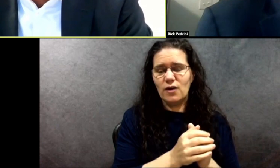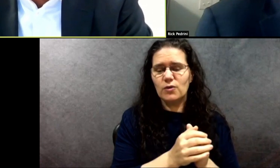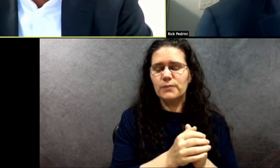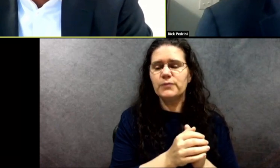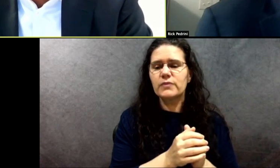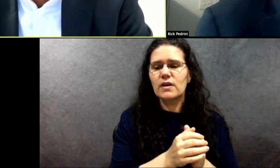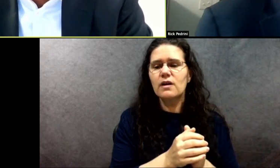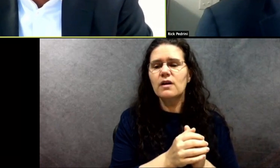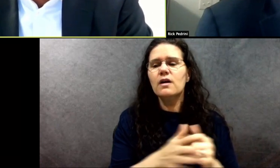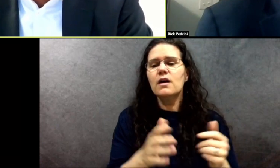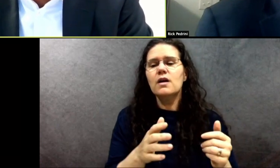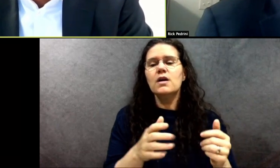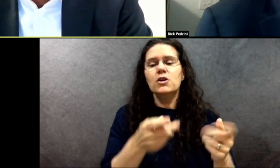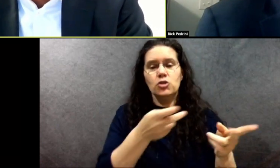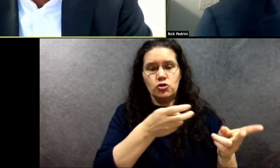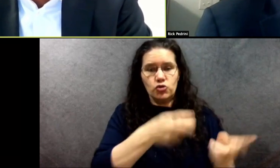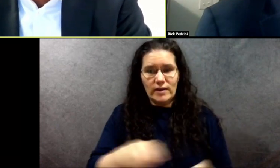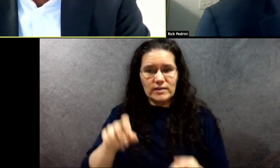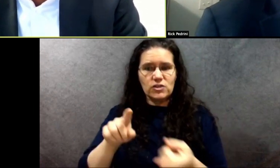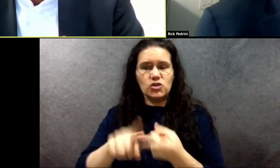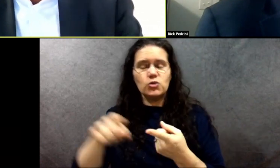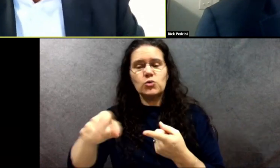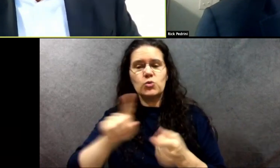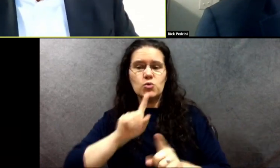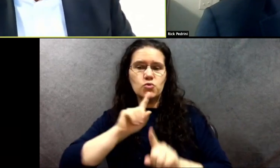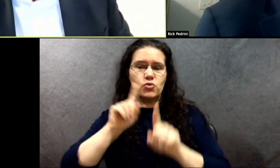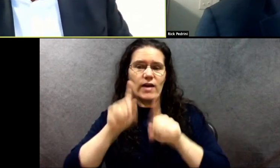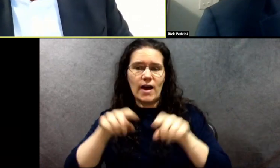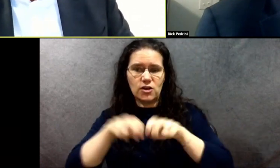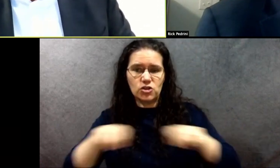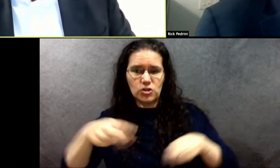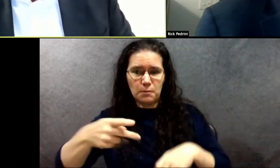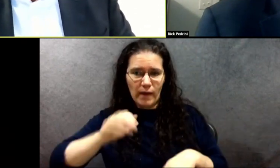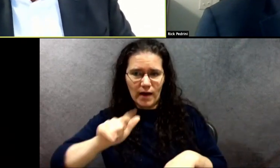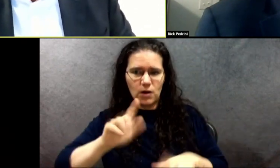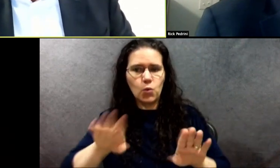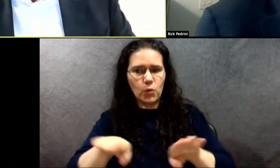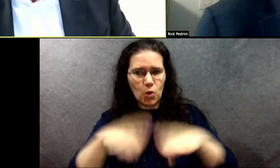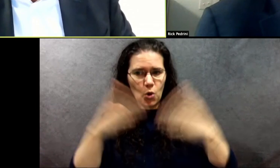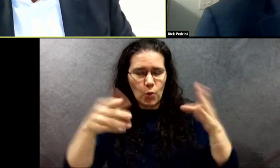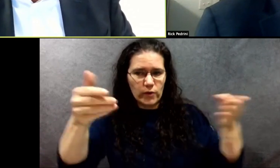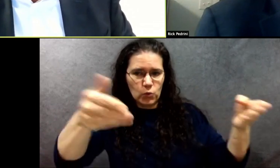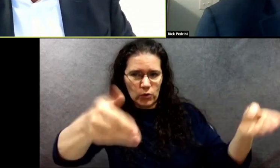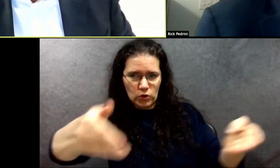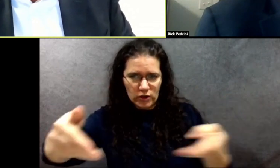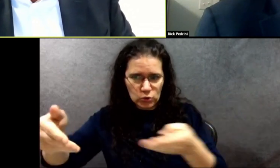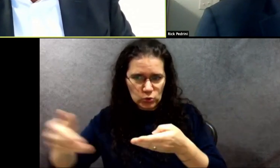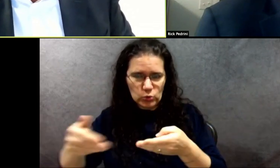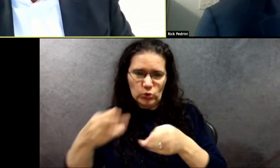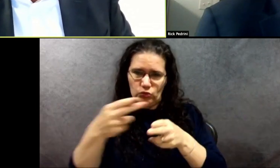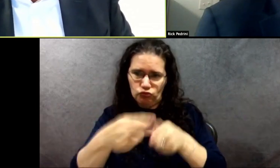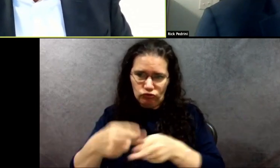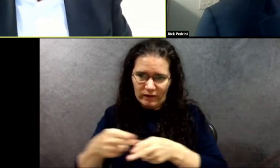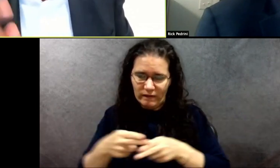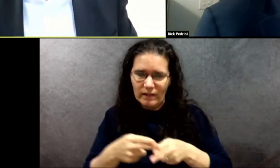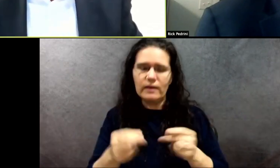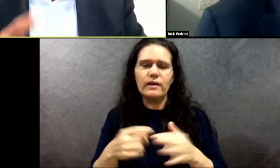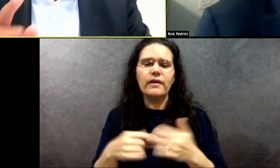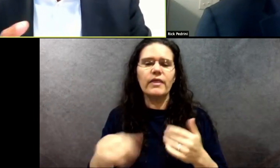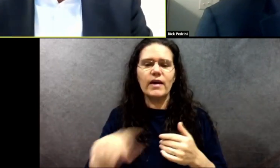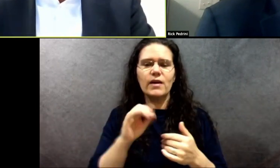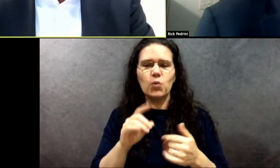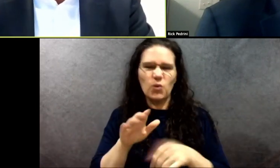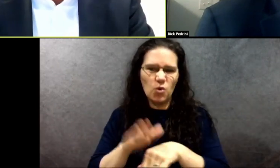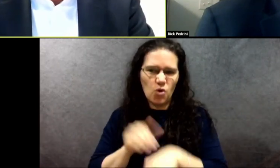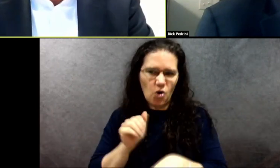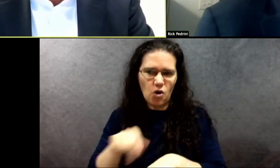reaction panel, we'll open up and introduce everybody quickly. We're calling on people when we go into the discussion. So